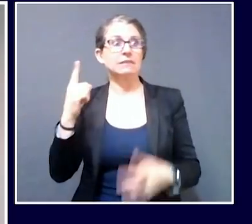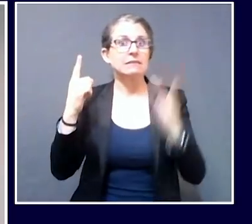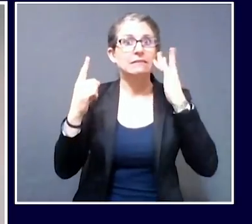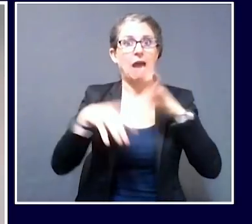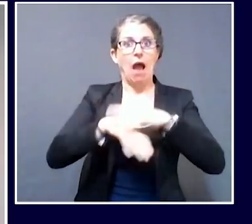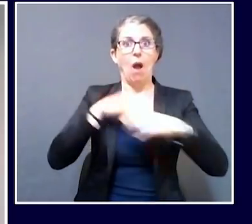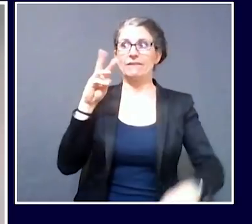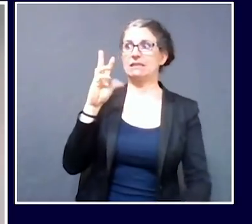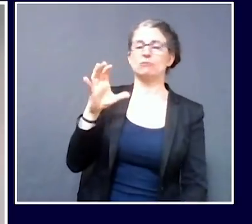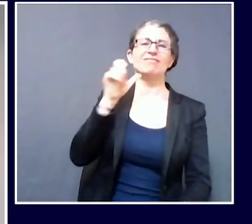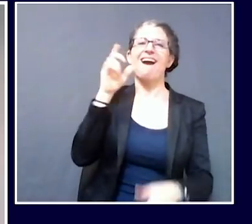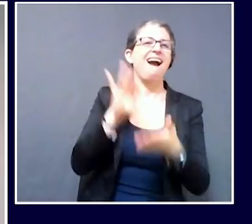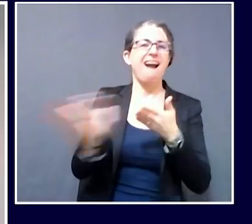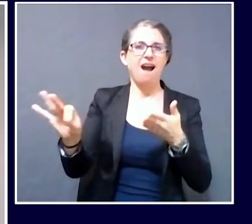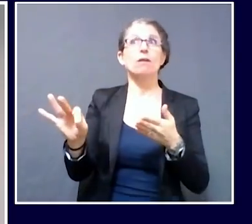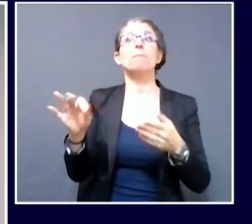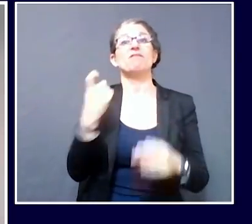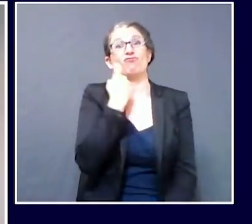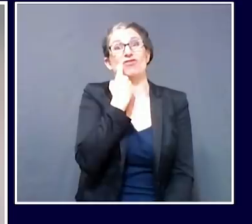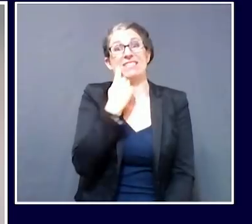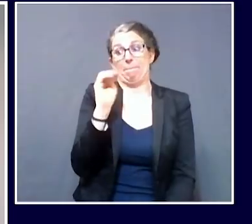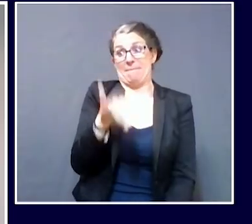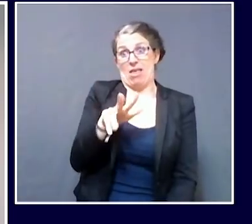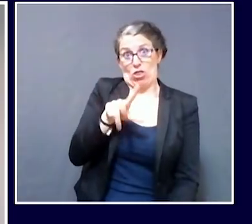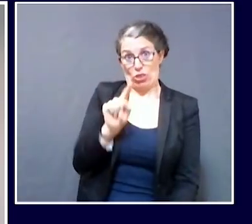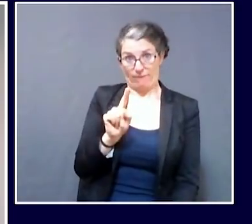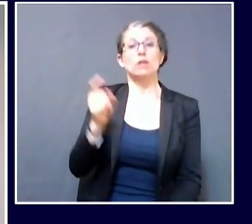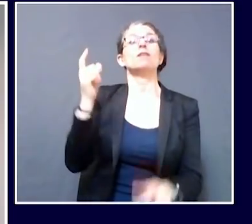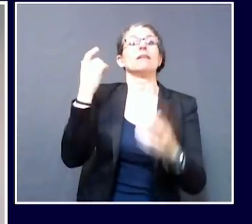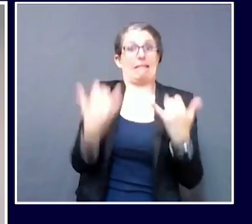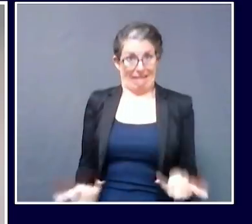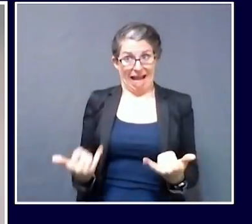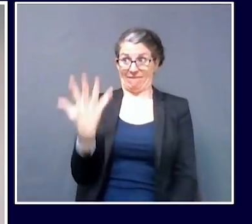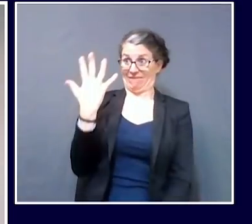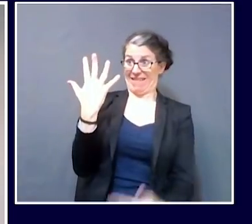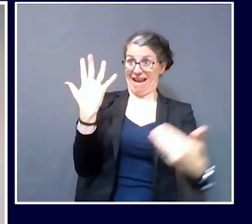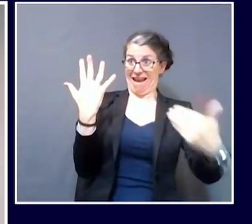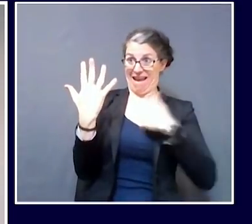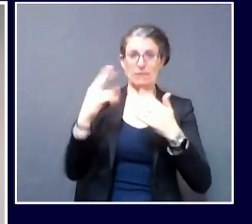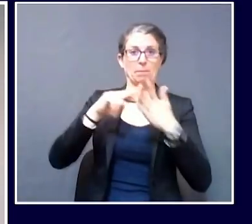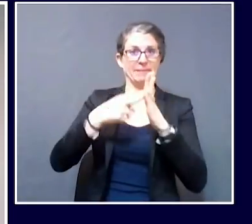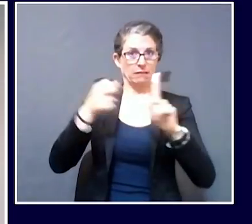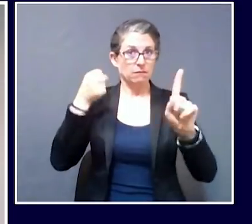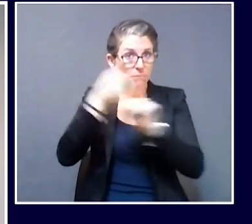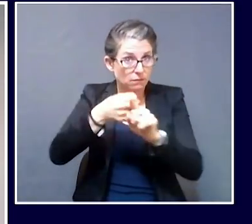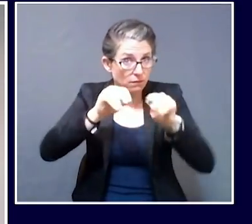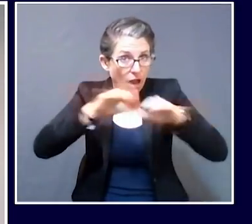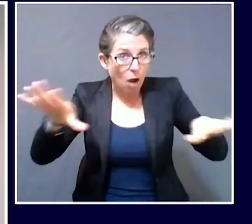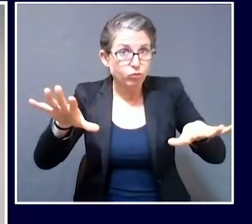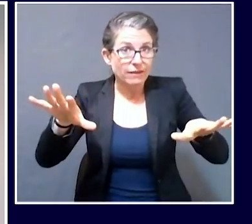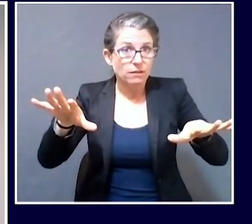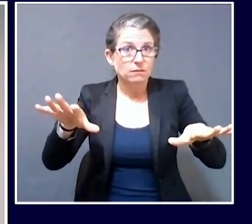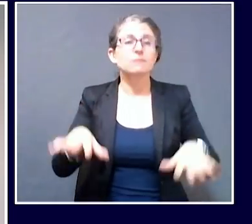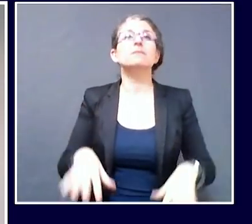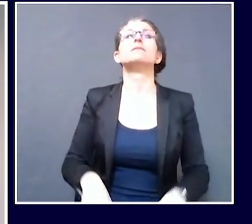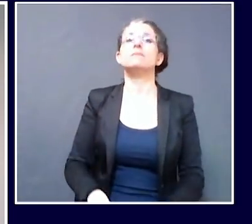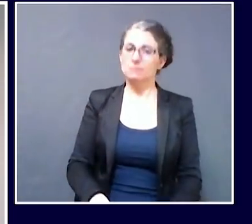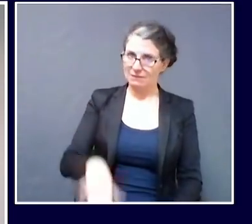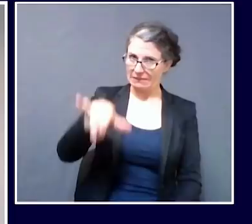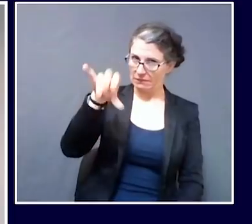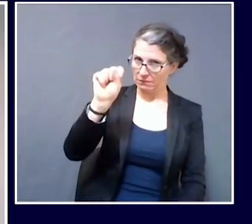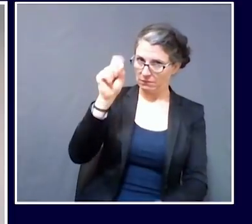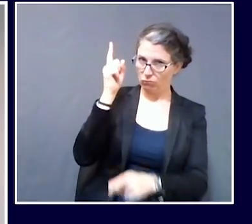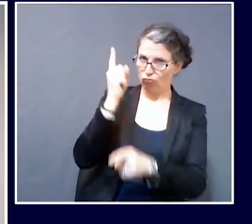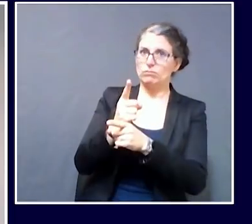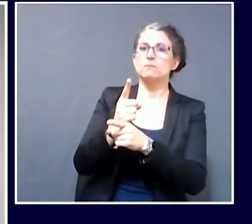investigate it further. Am I understanding that right? You are understanding that correct. And with workplaces, as we've talked about with other workplace